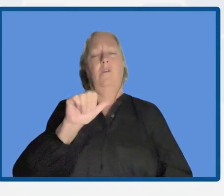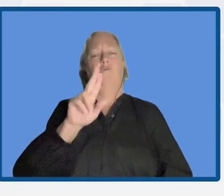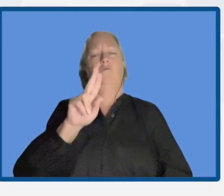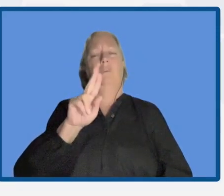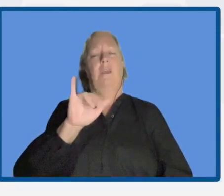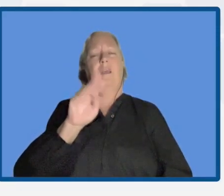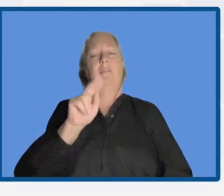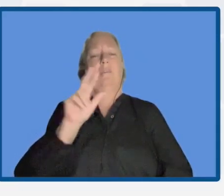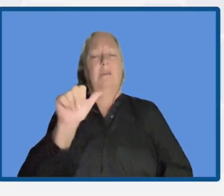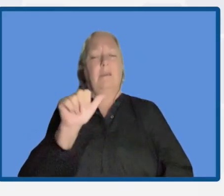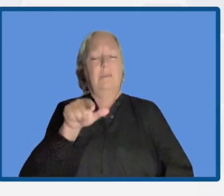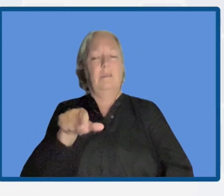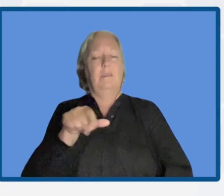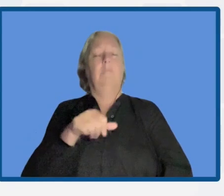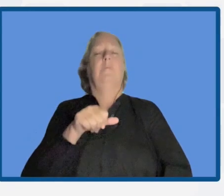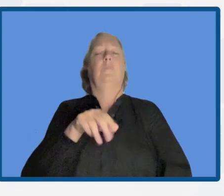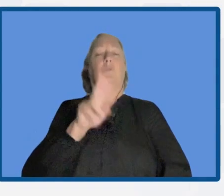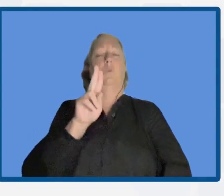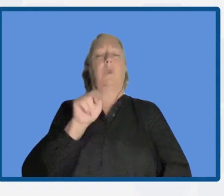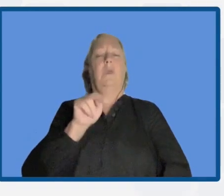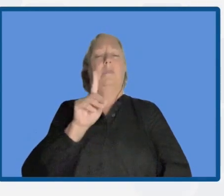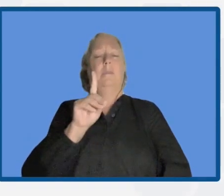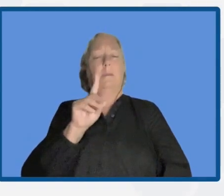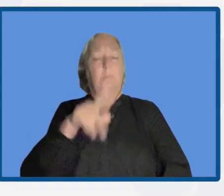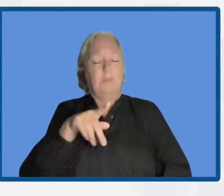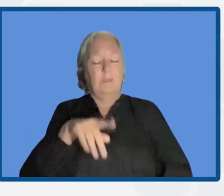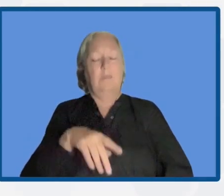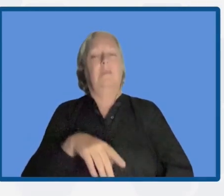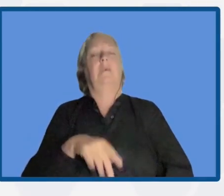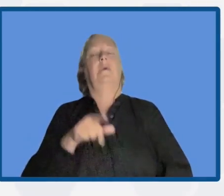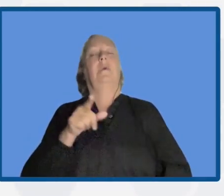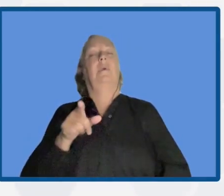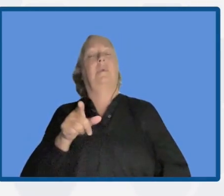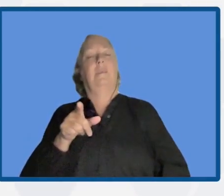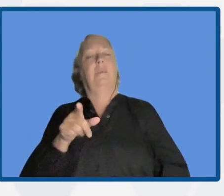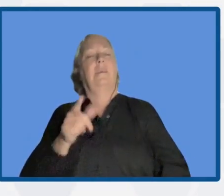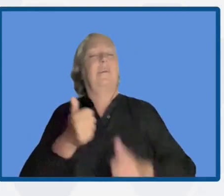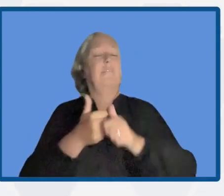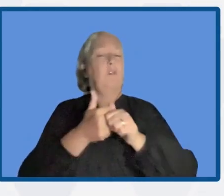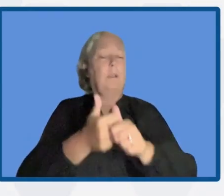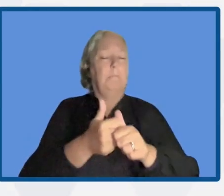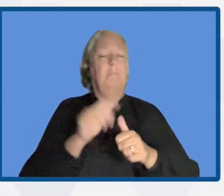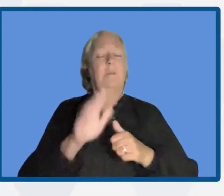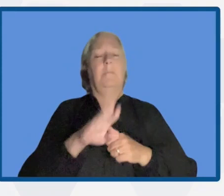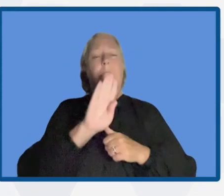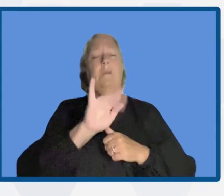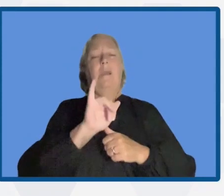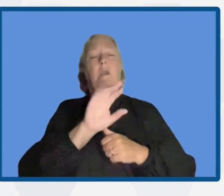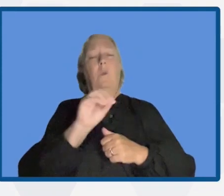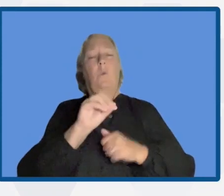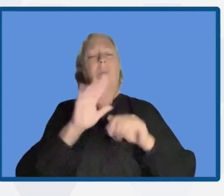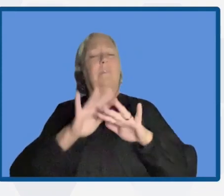UNDP. Makarena makes follow-up of implementation of biodiversity measures and